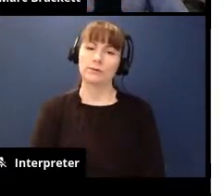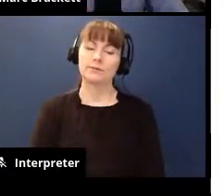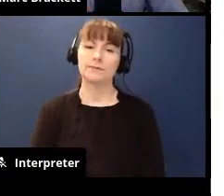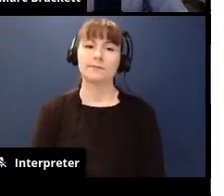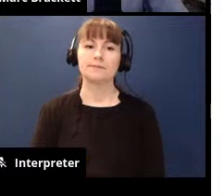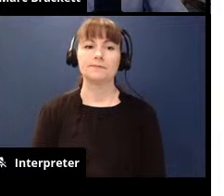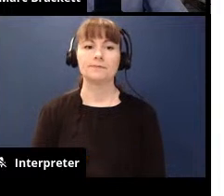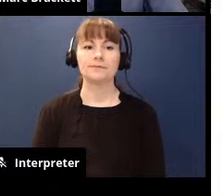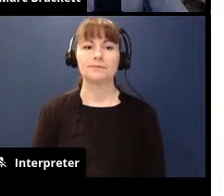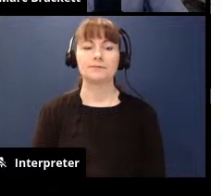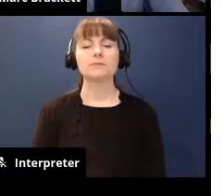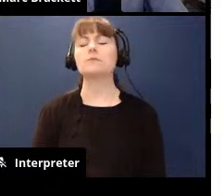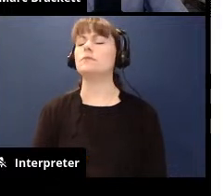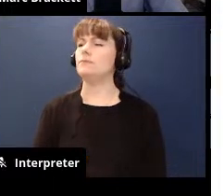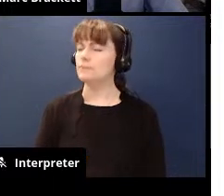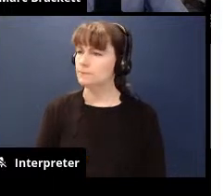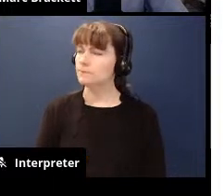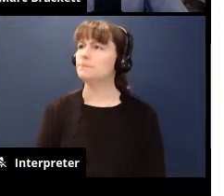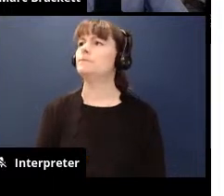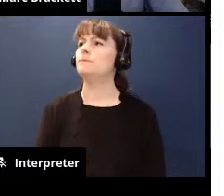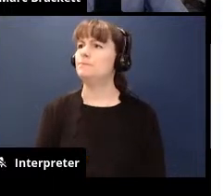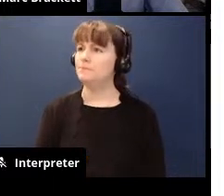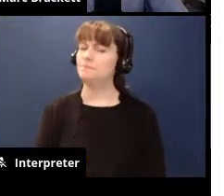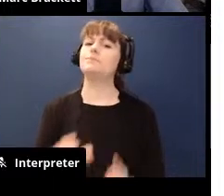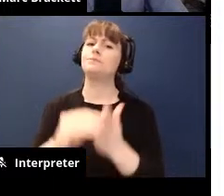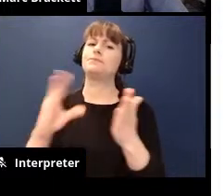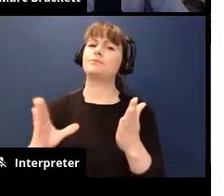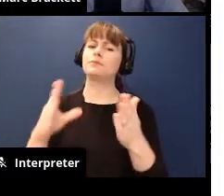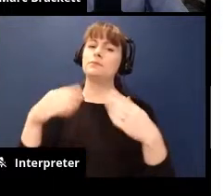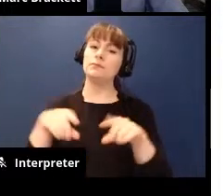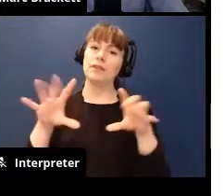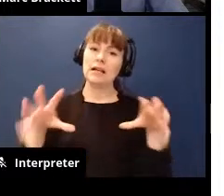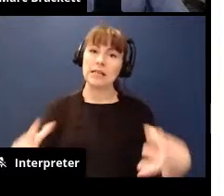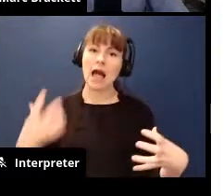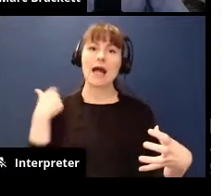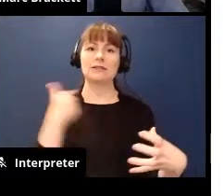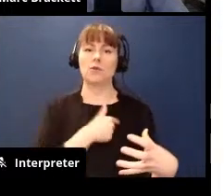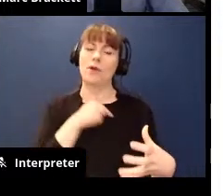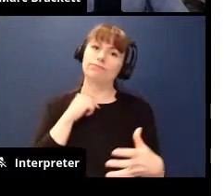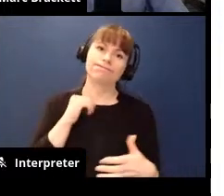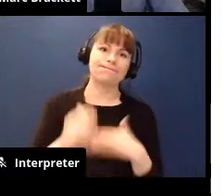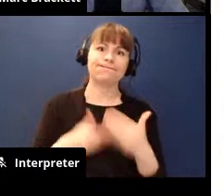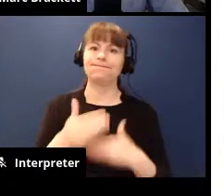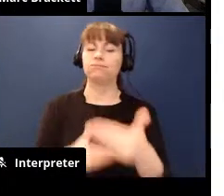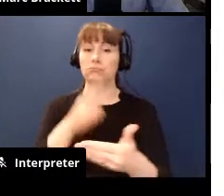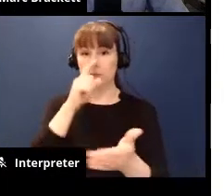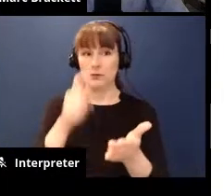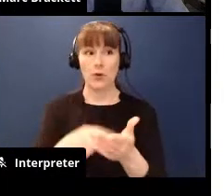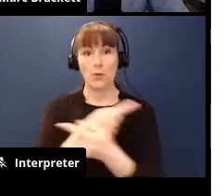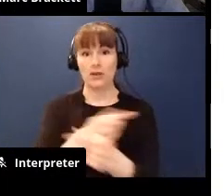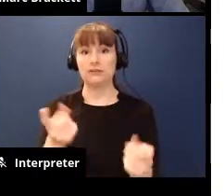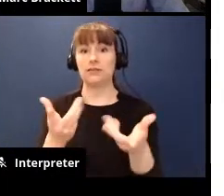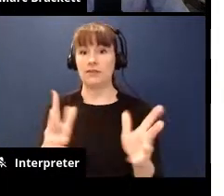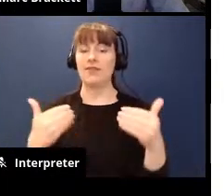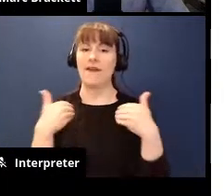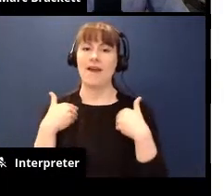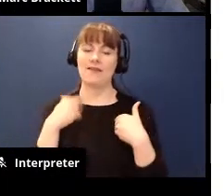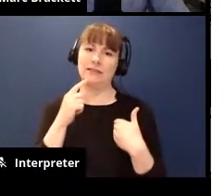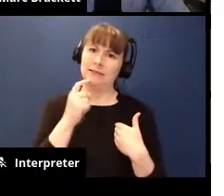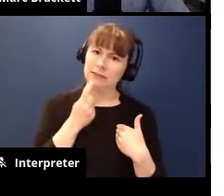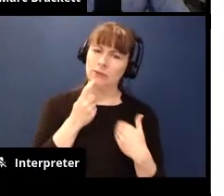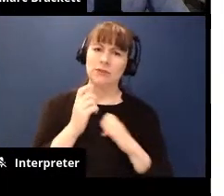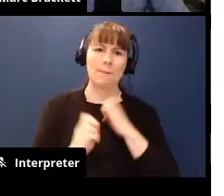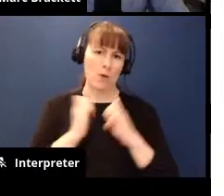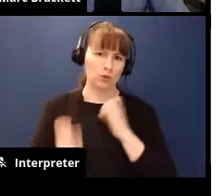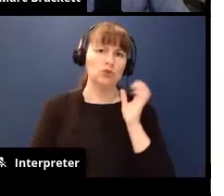so when we have students in class and you know we're really on a roll and we notice that they have some serious emotions